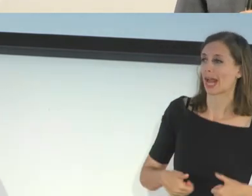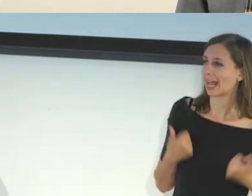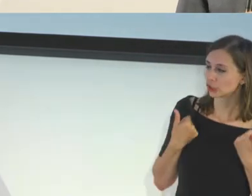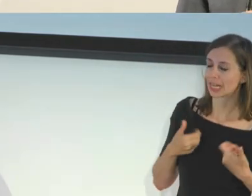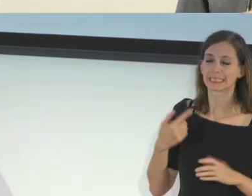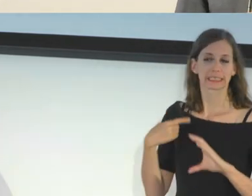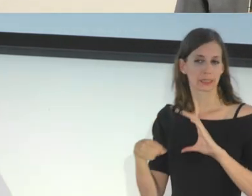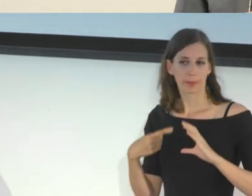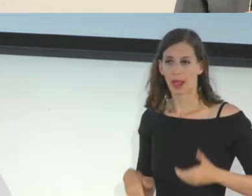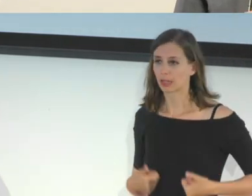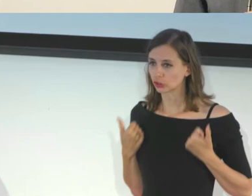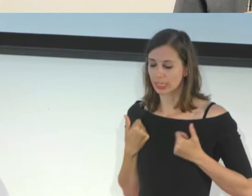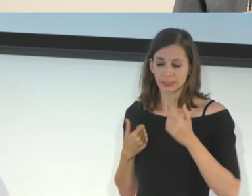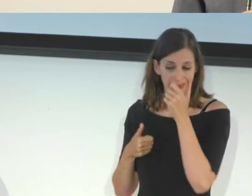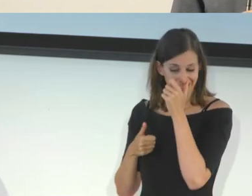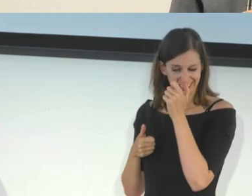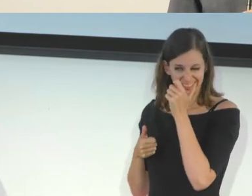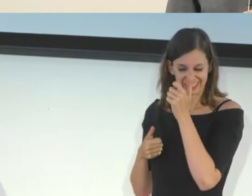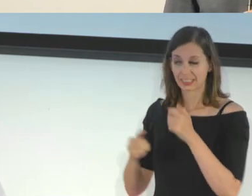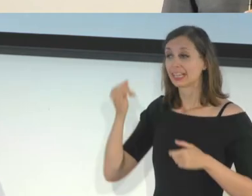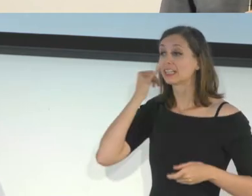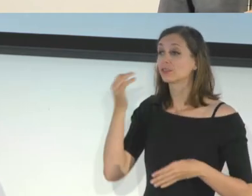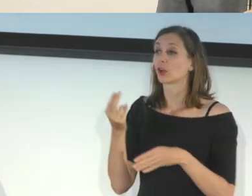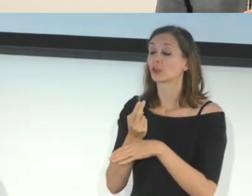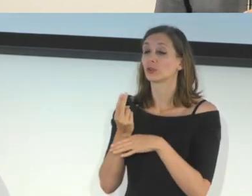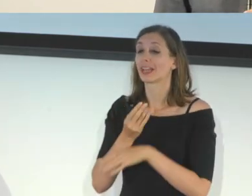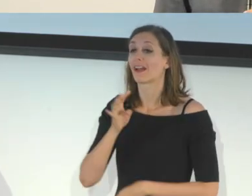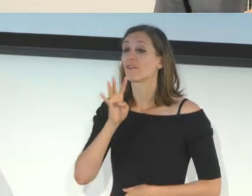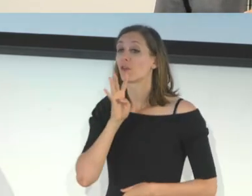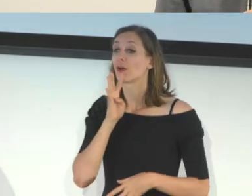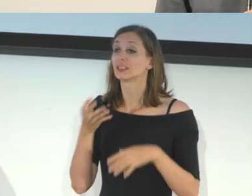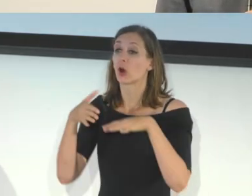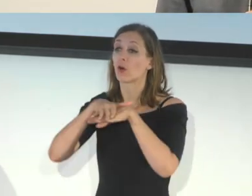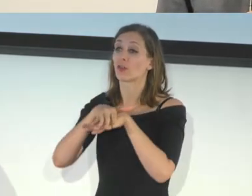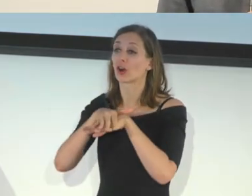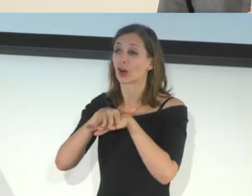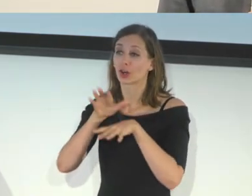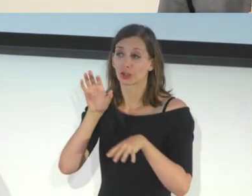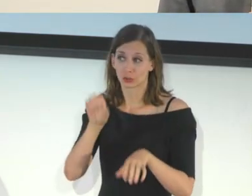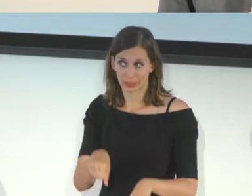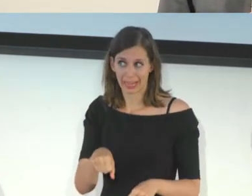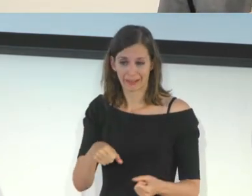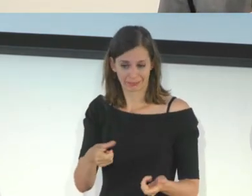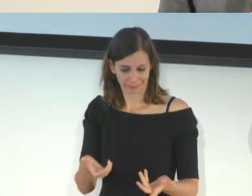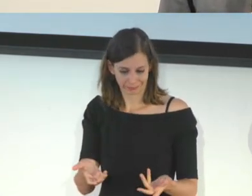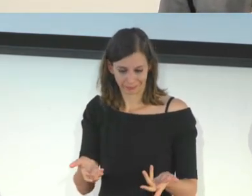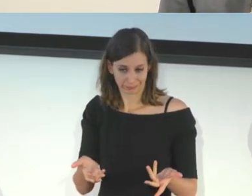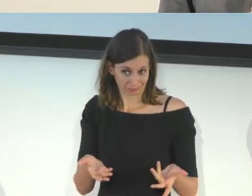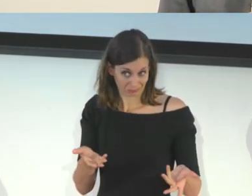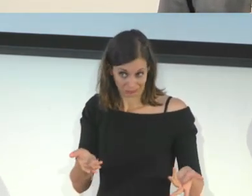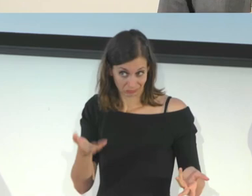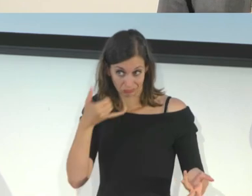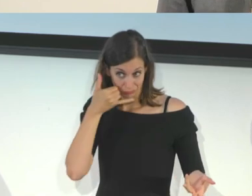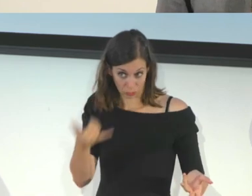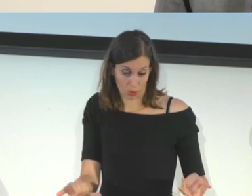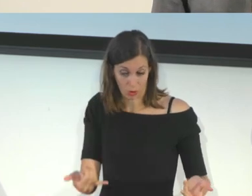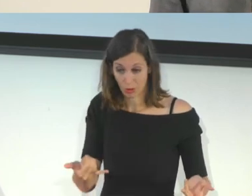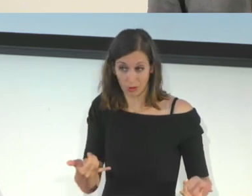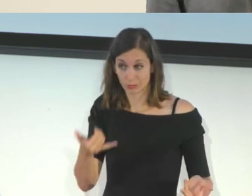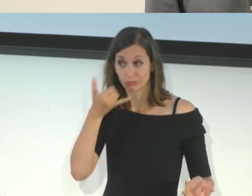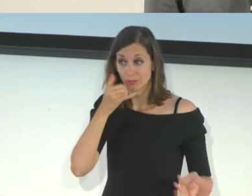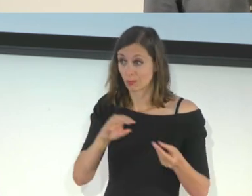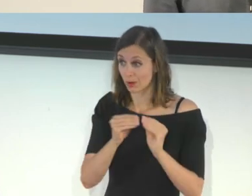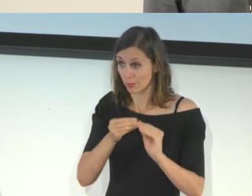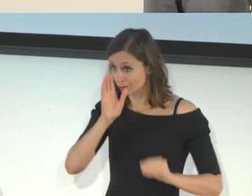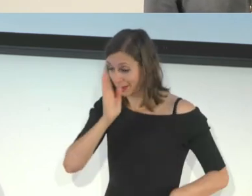and if you're using voiceover or even if you're not, you can engage with that text. You can call a phone number directly instead of